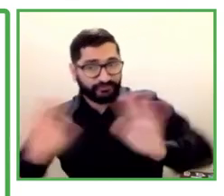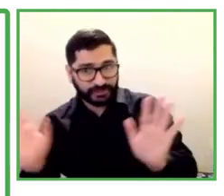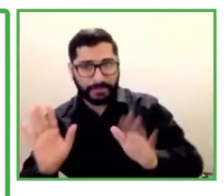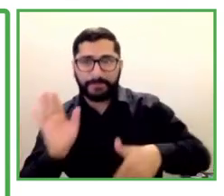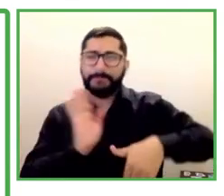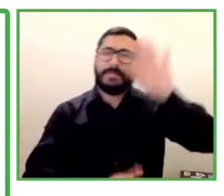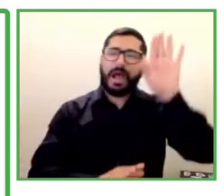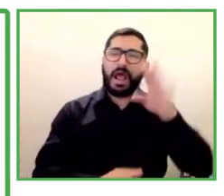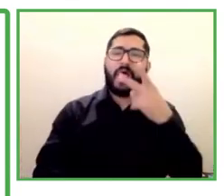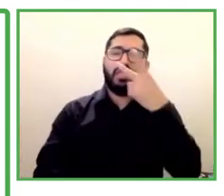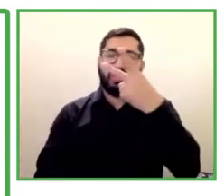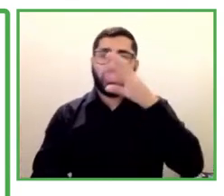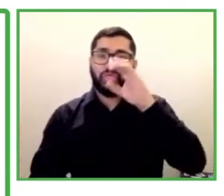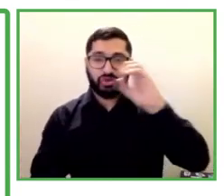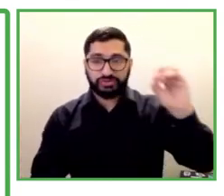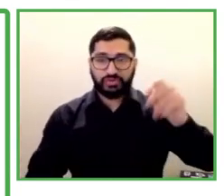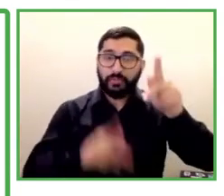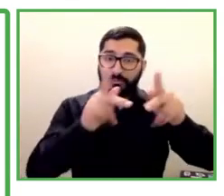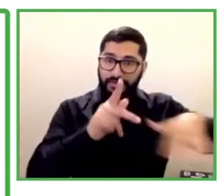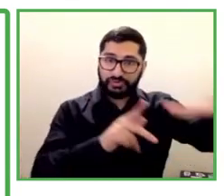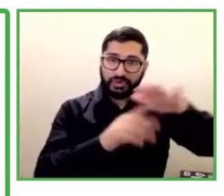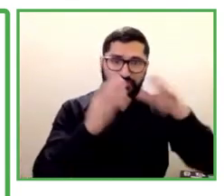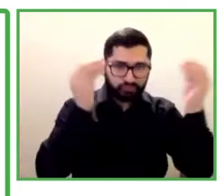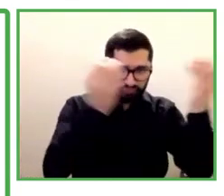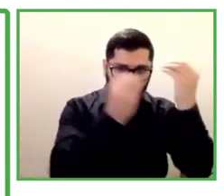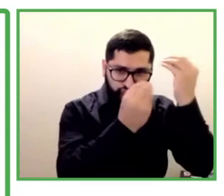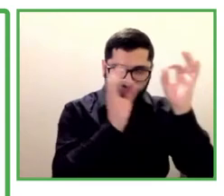four slums in the city of Rio de Janeiro.